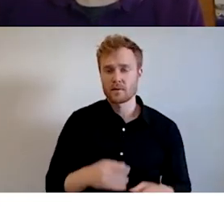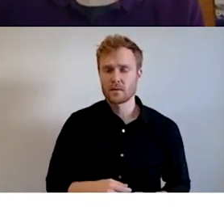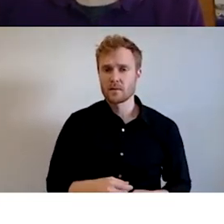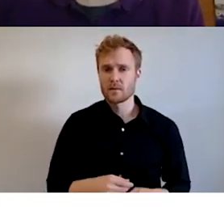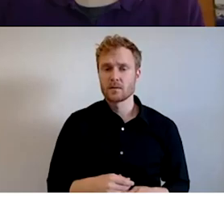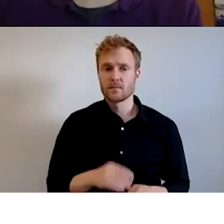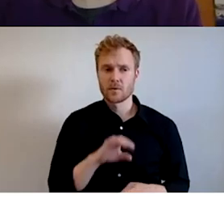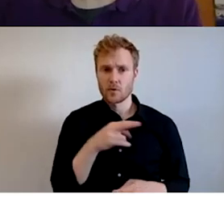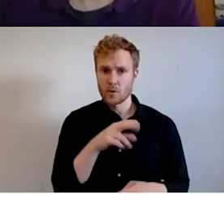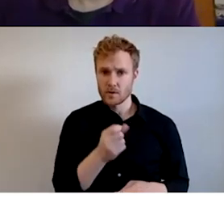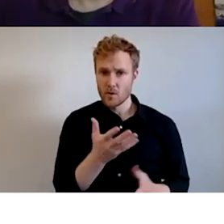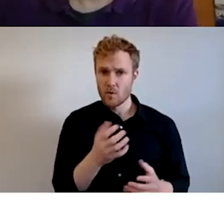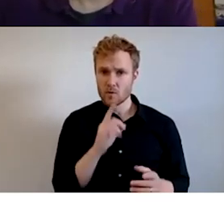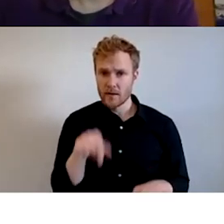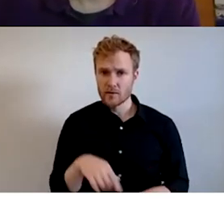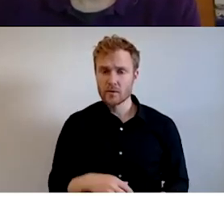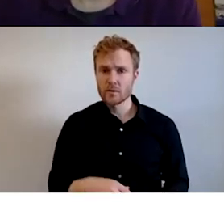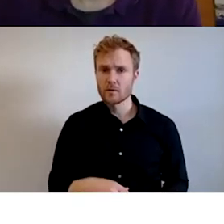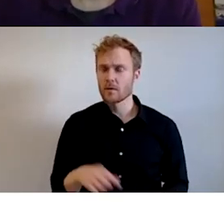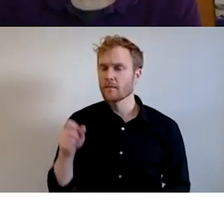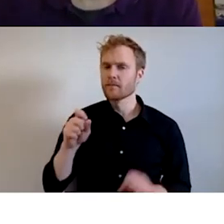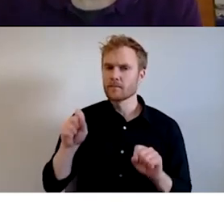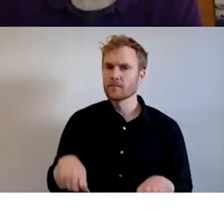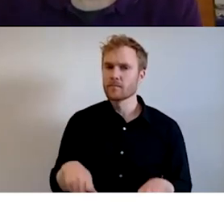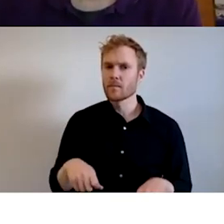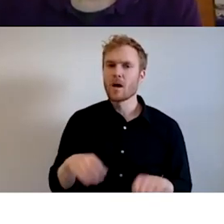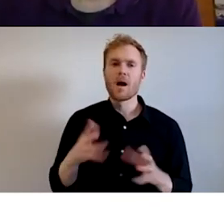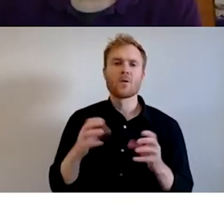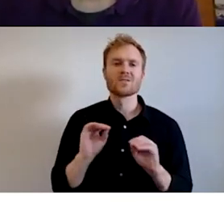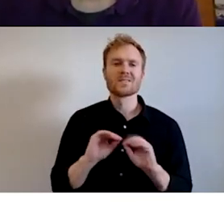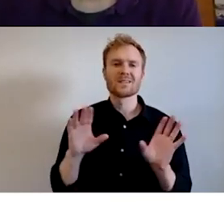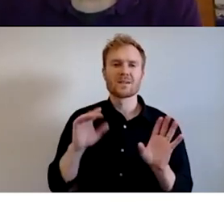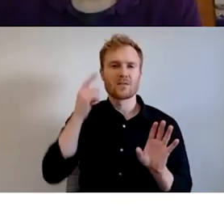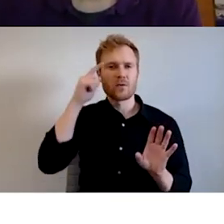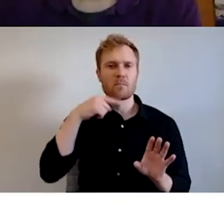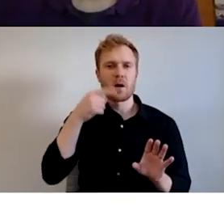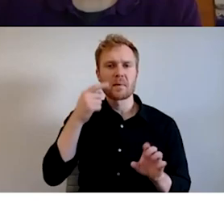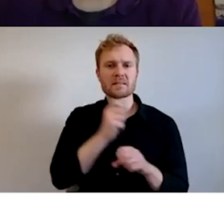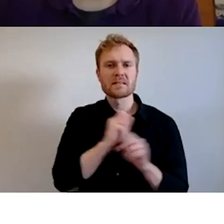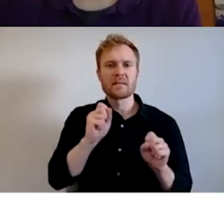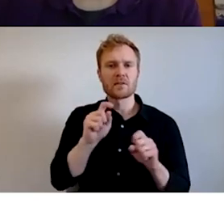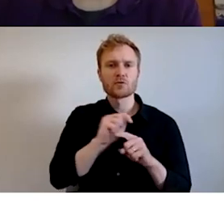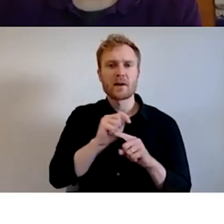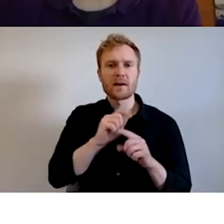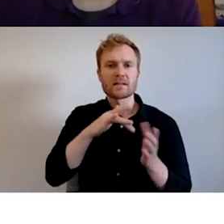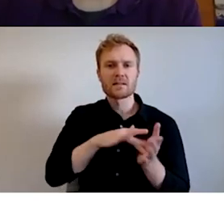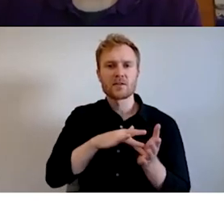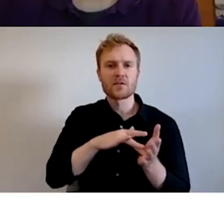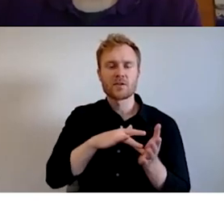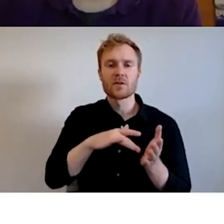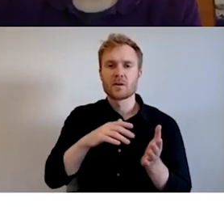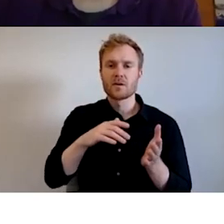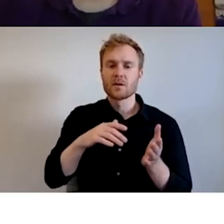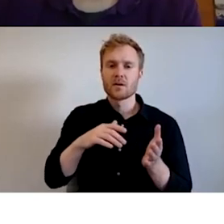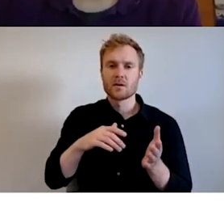Yeah, I can. And I want to be clear that for the public safety, um, training center that, you know, the, the scope is far from